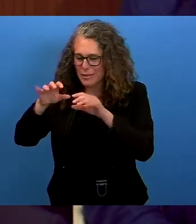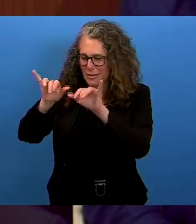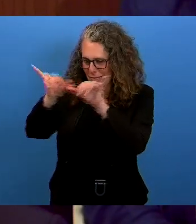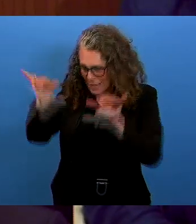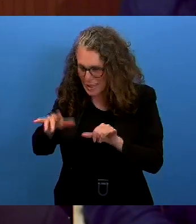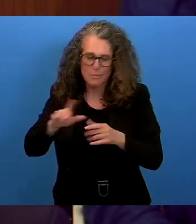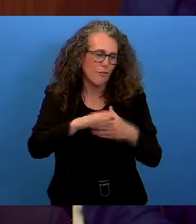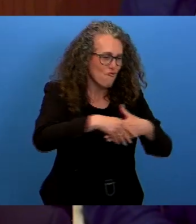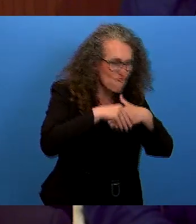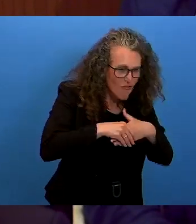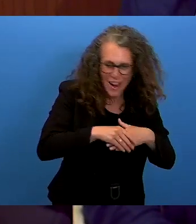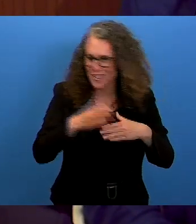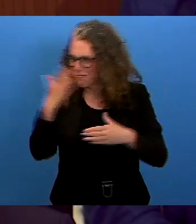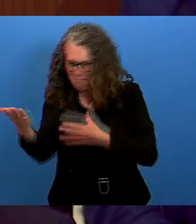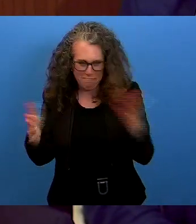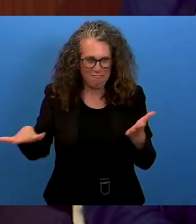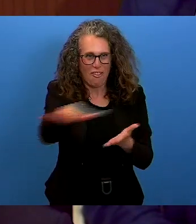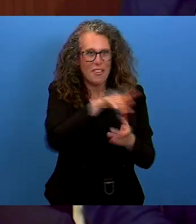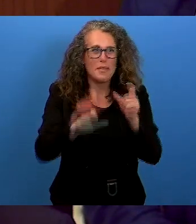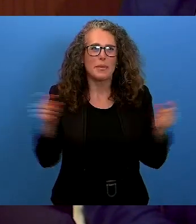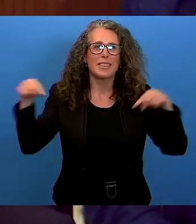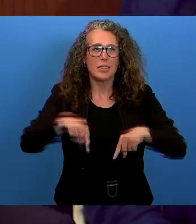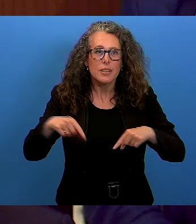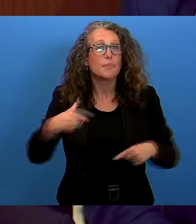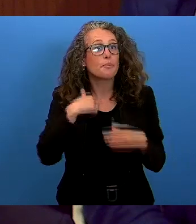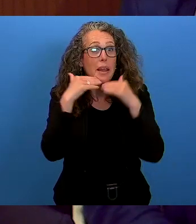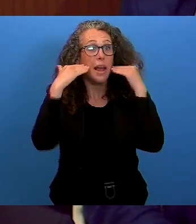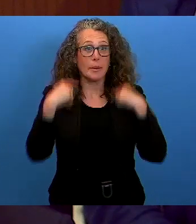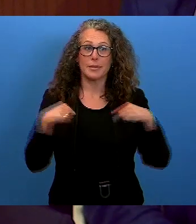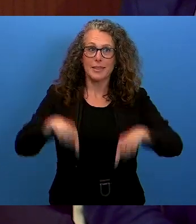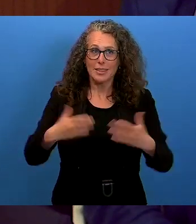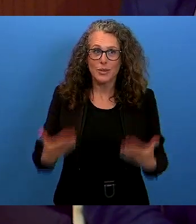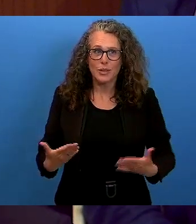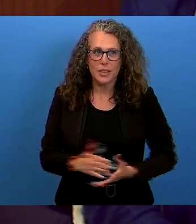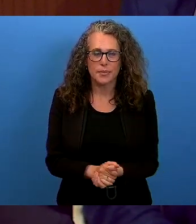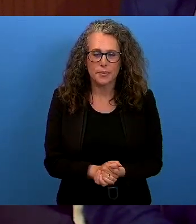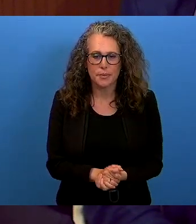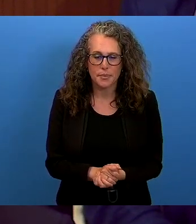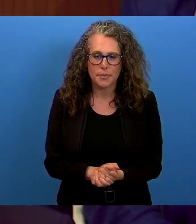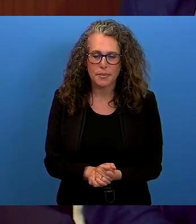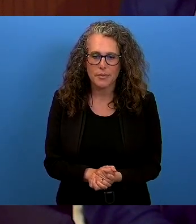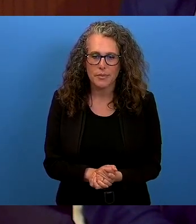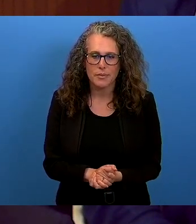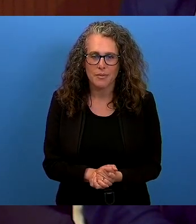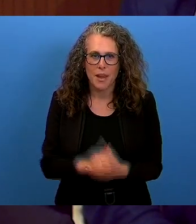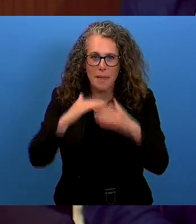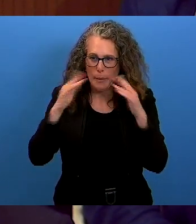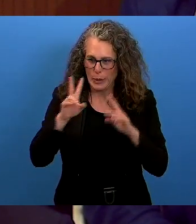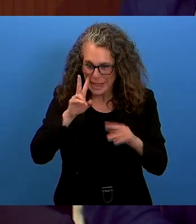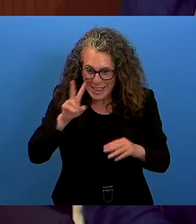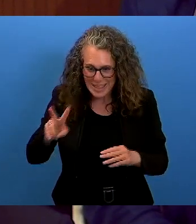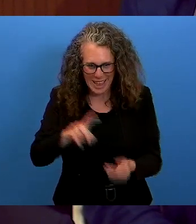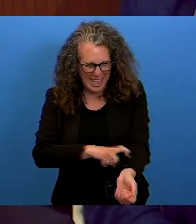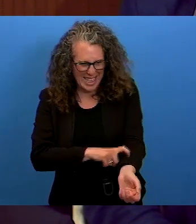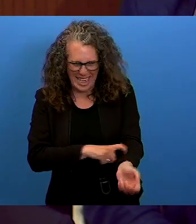friends and colleagues. I'm very pleased to join you here today and to see indigenous peoples,